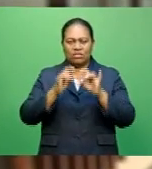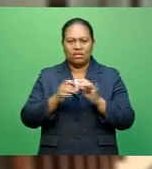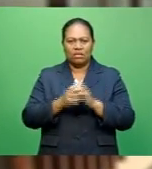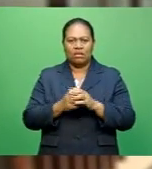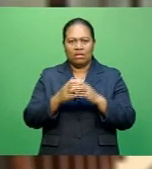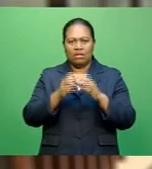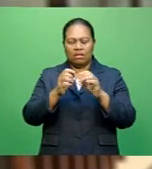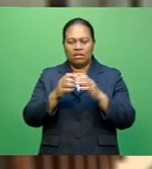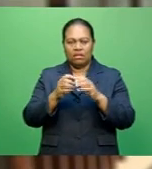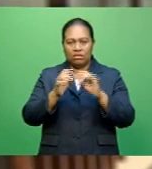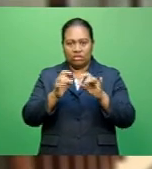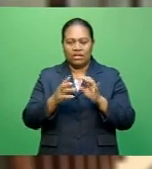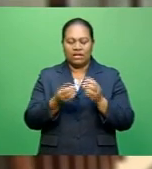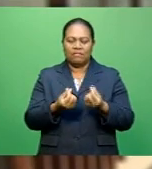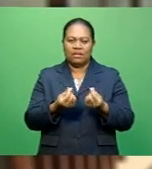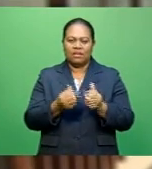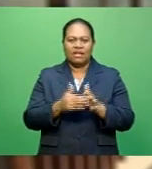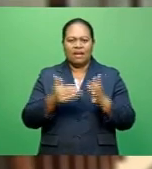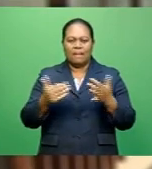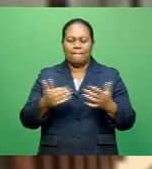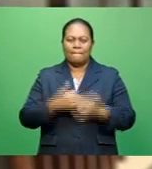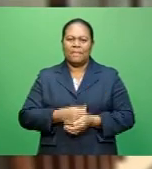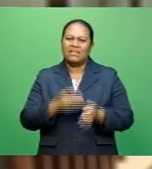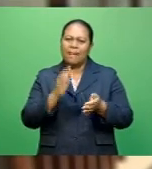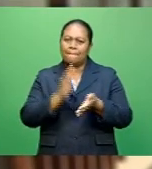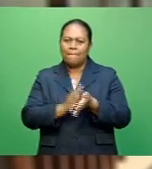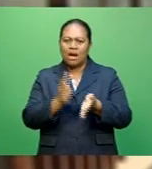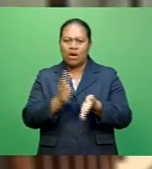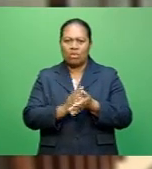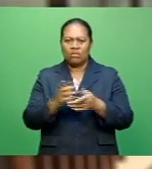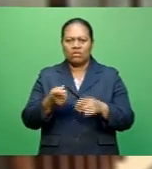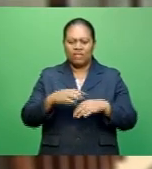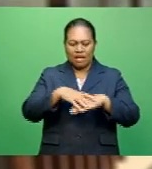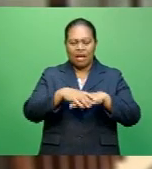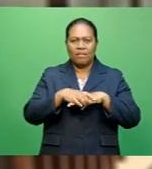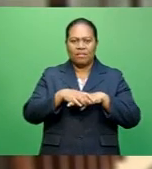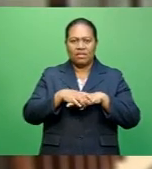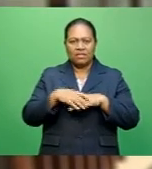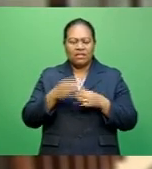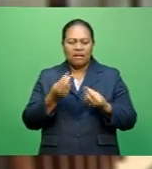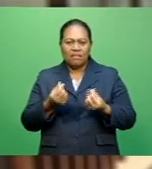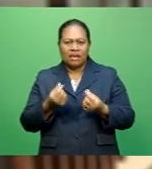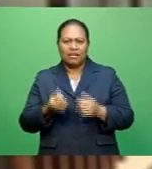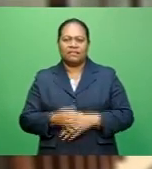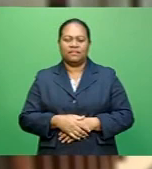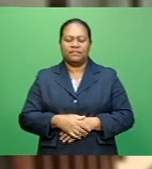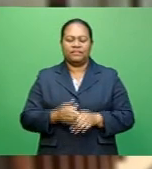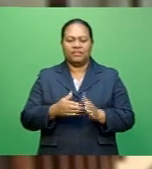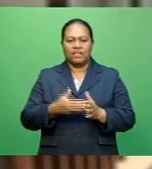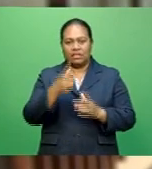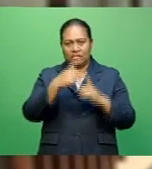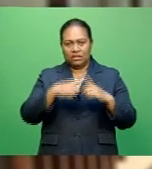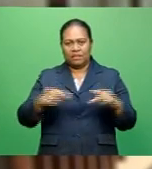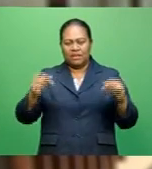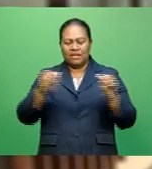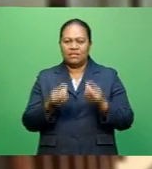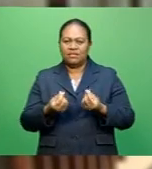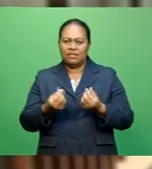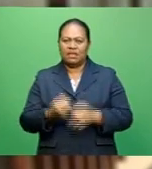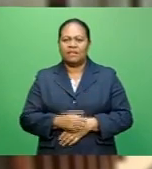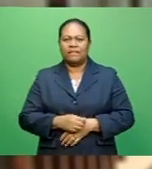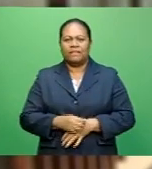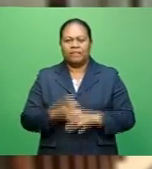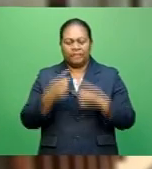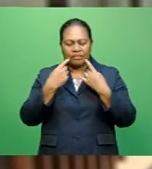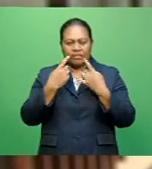near lows overnight against the pound as well as the Canadian and New Zealand dollars. The Japanese yen saw its third consecutive